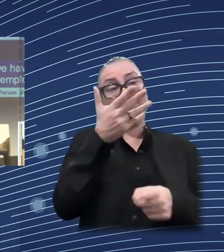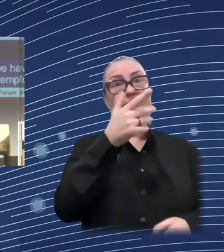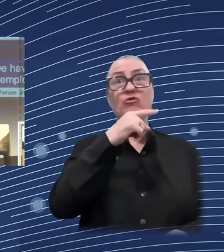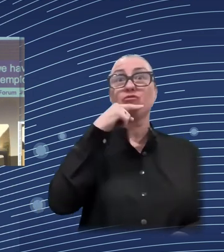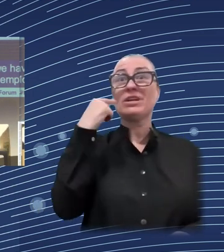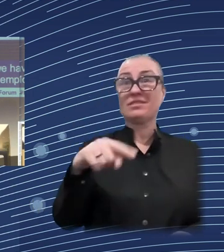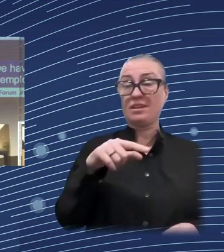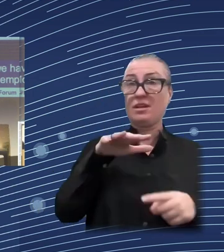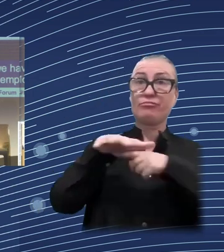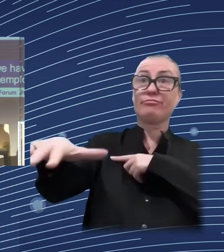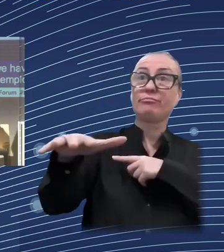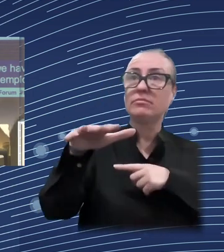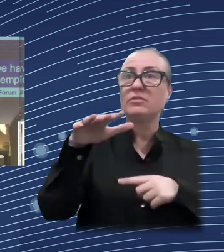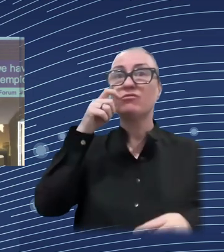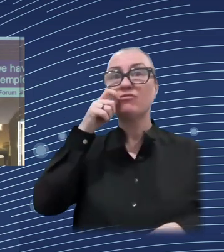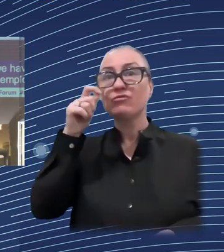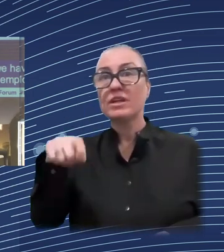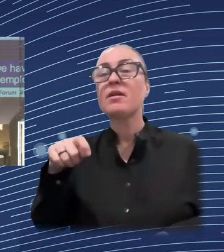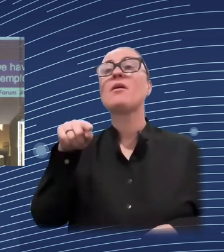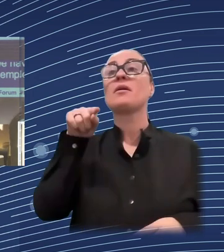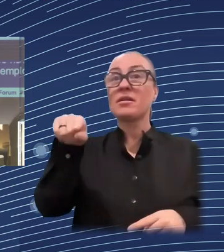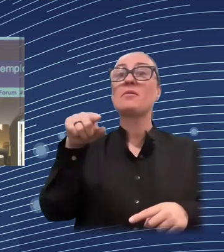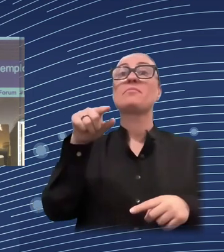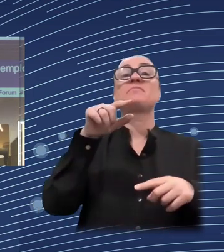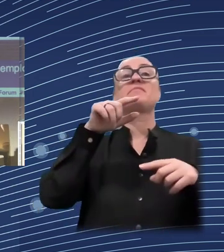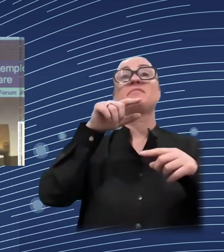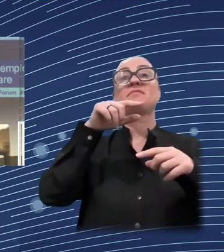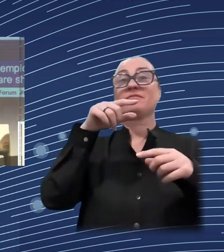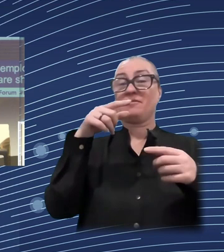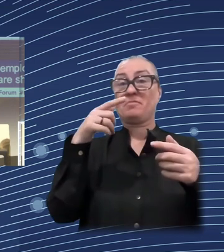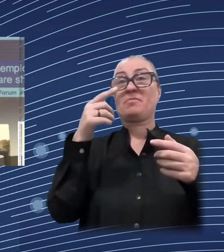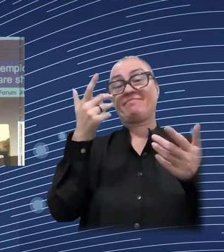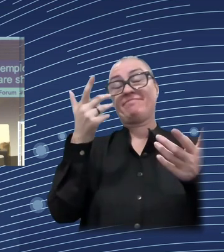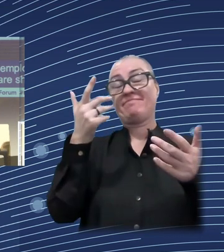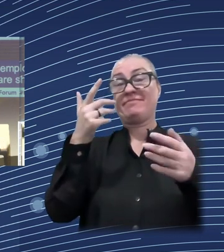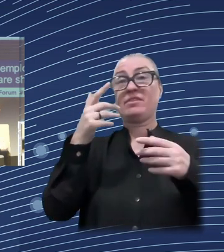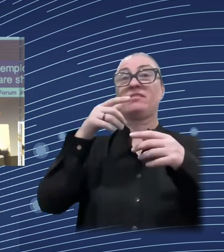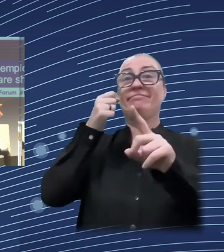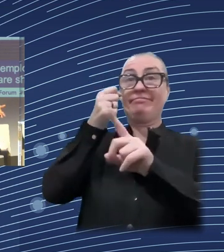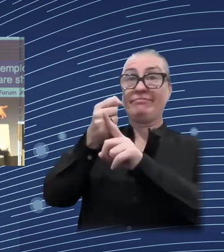Here, what we are showing is different indicators based on monetary value